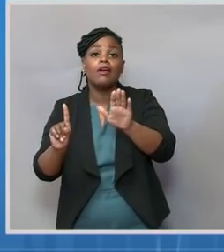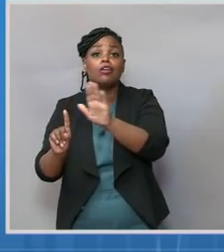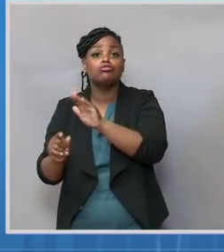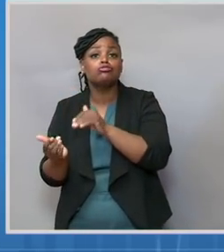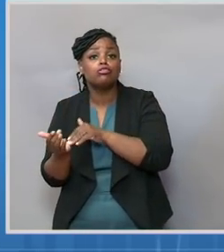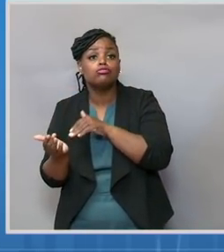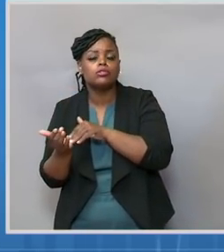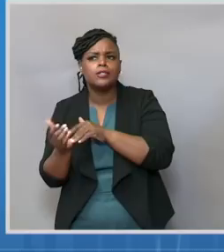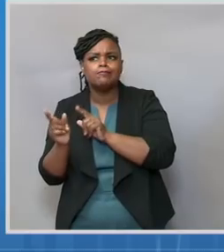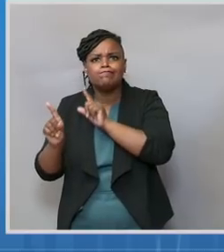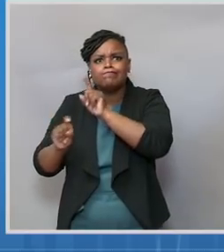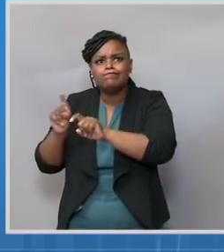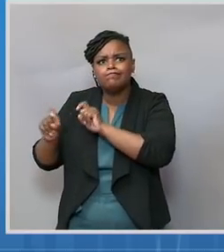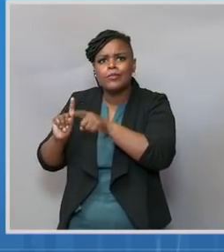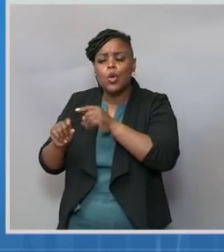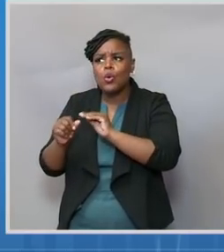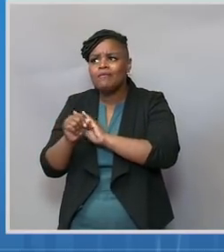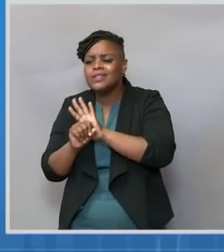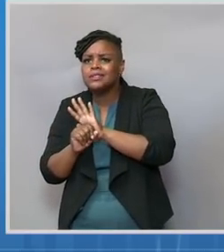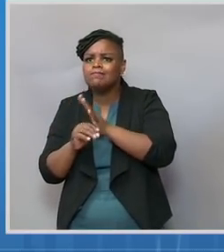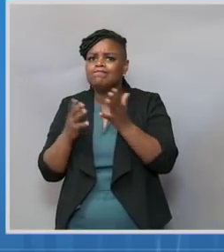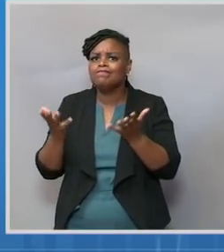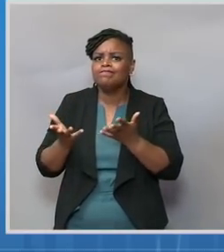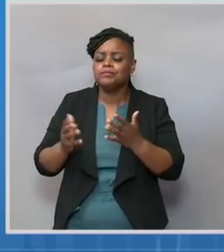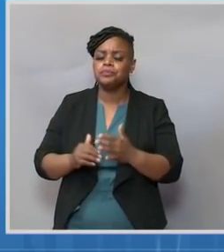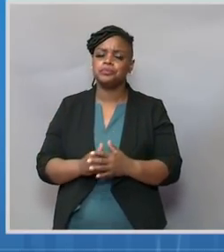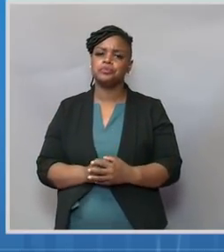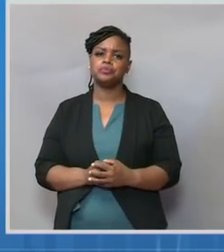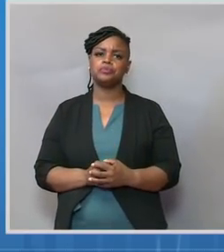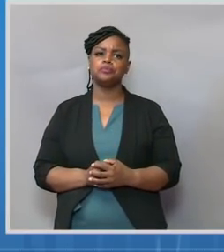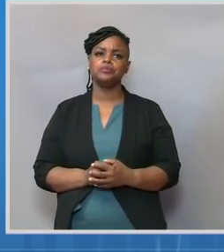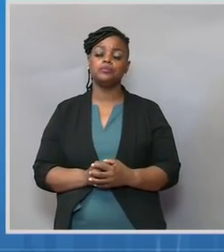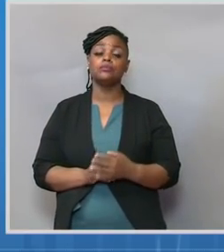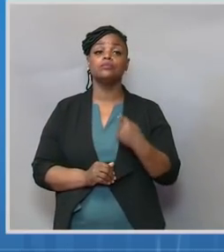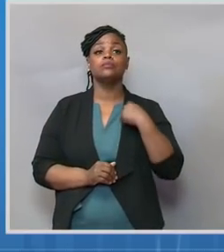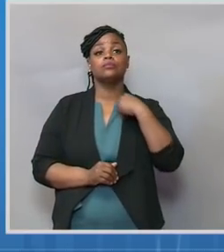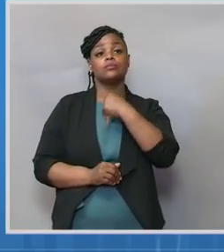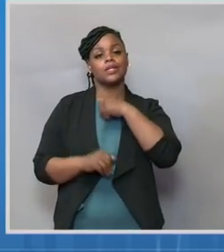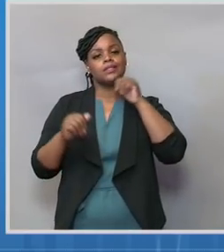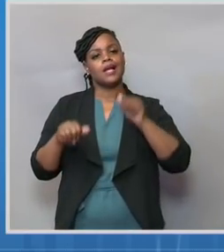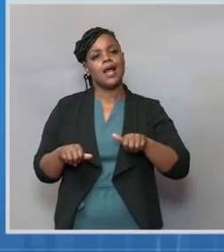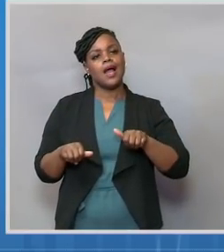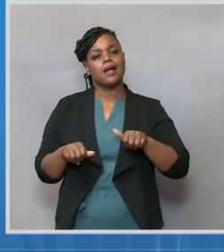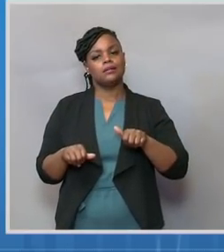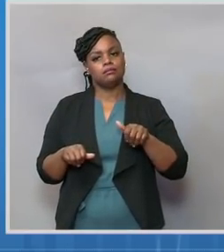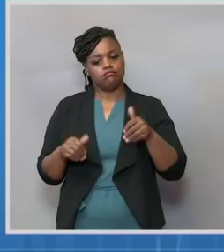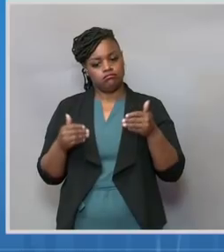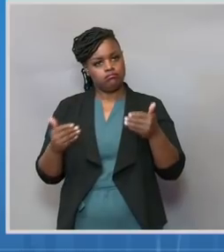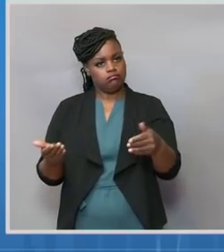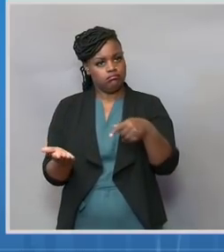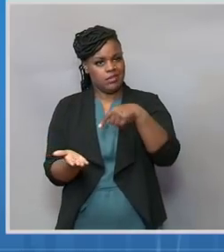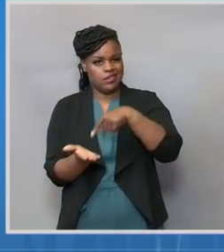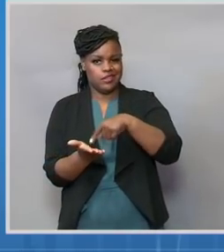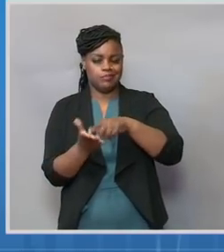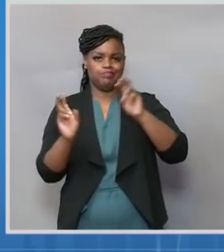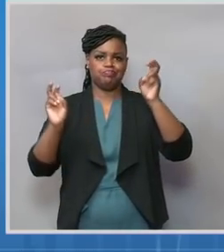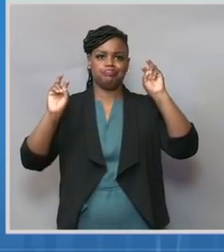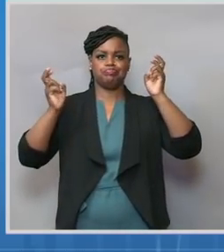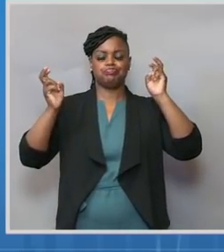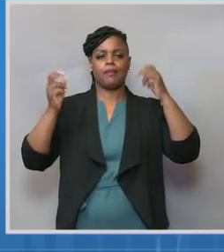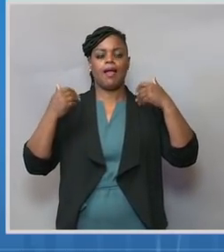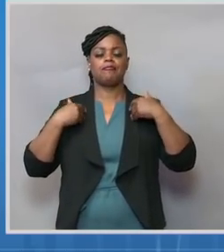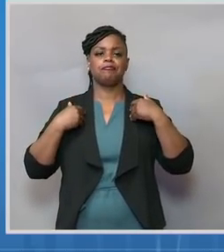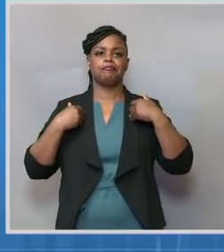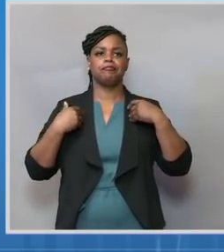the We Can Do This Live, which is an initiative to connect people with facts on vaccines from medical experts in the places where they